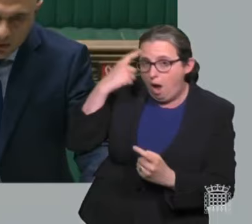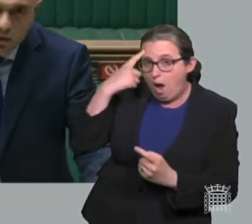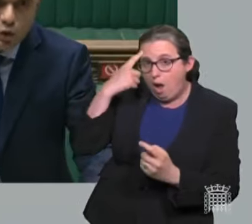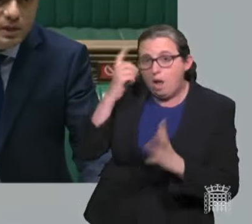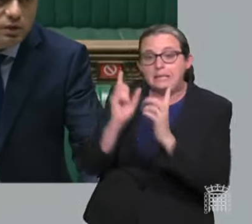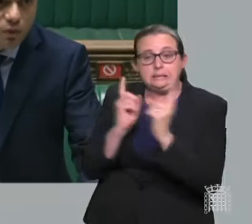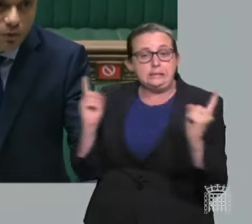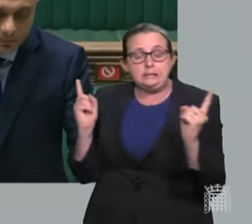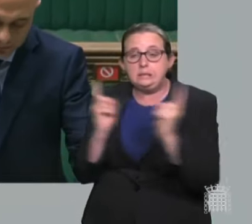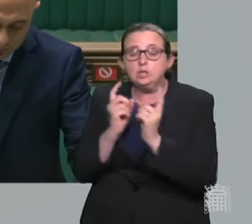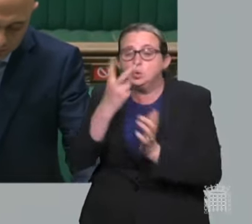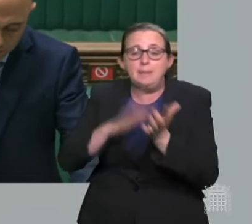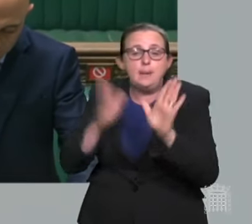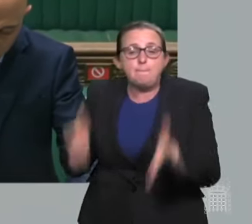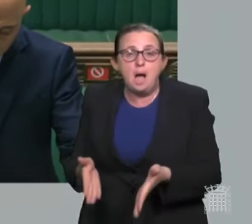including the two metre rule.